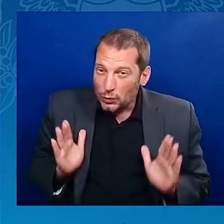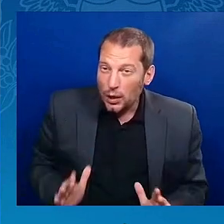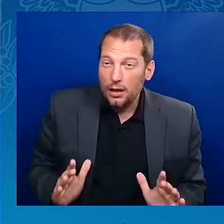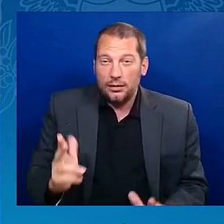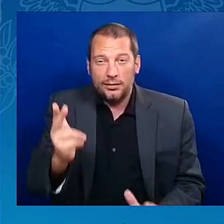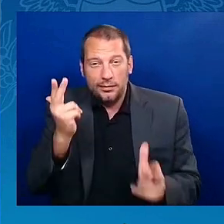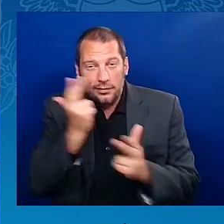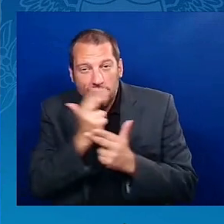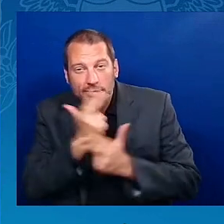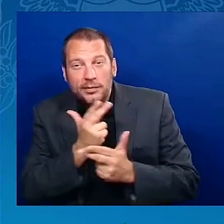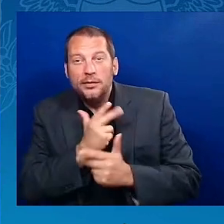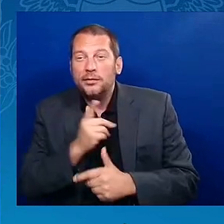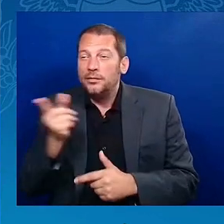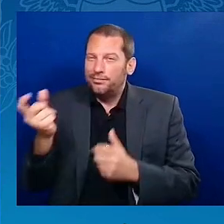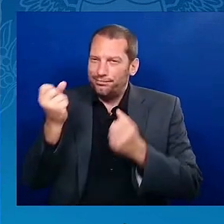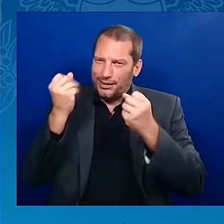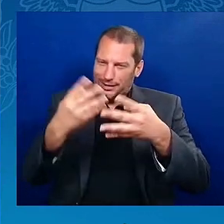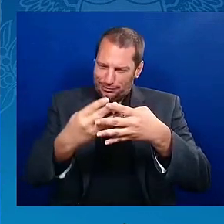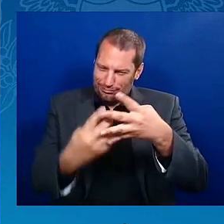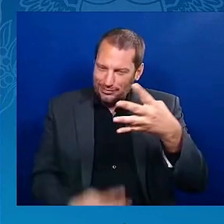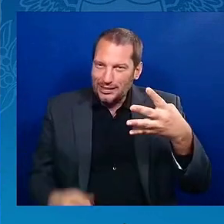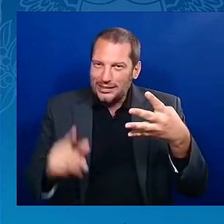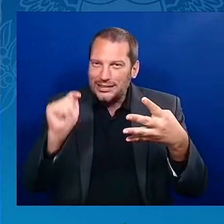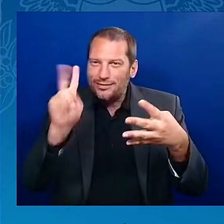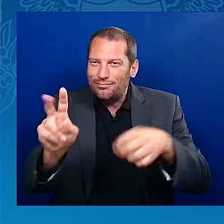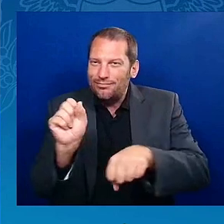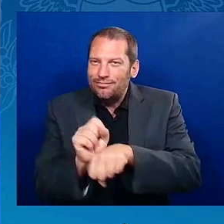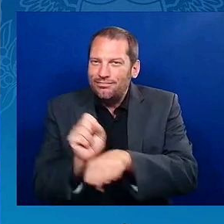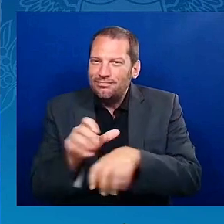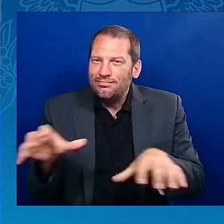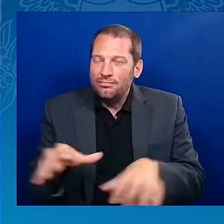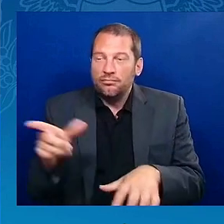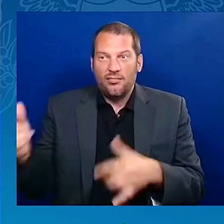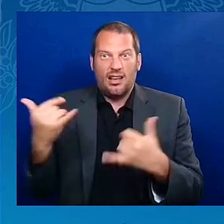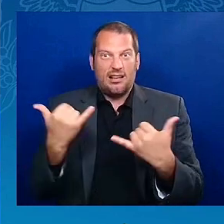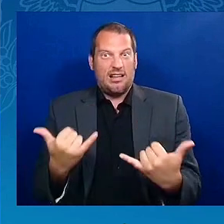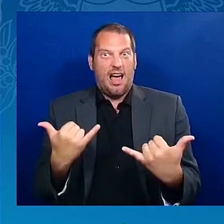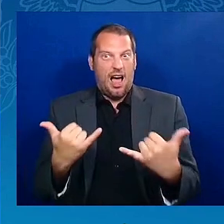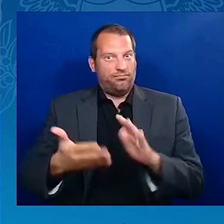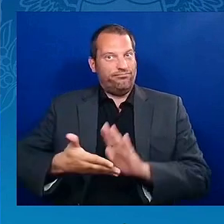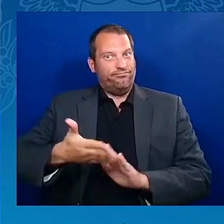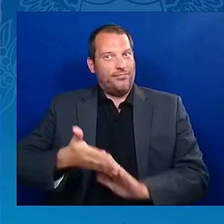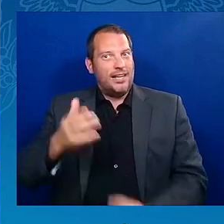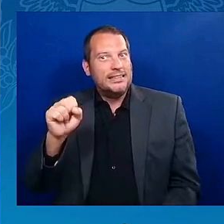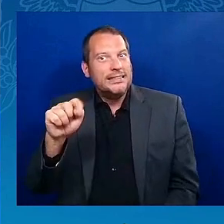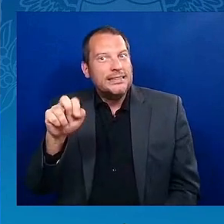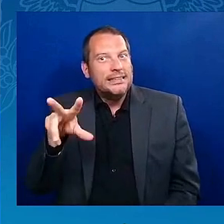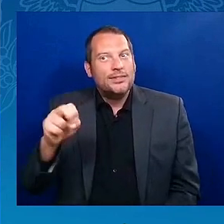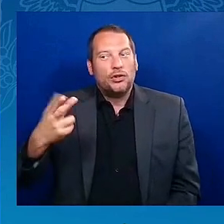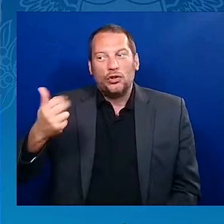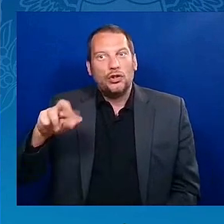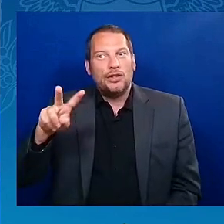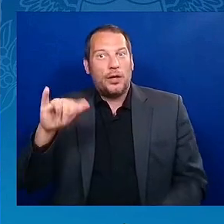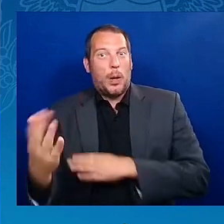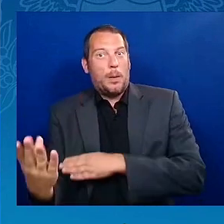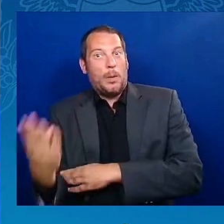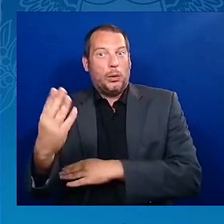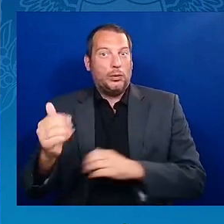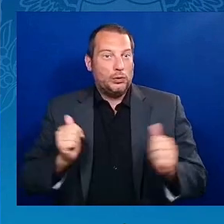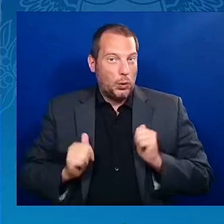hosts the Steve Harvey Morning Show, Family Feud, and Judge Steve Harvey. His